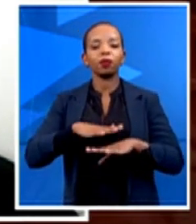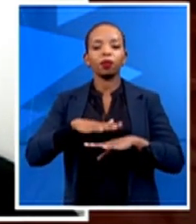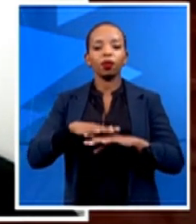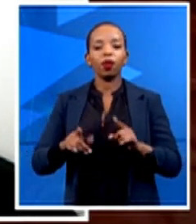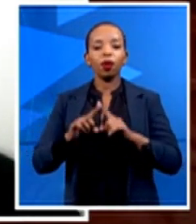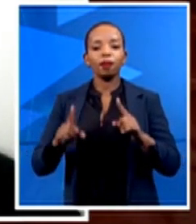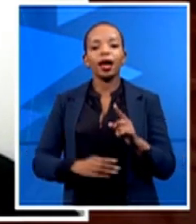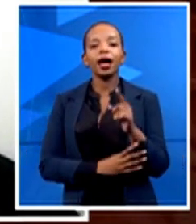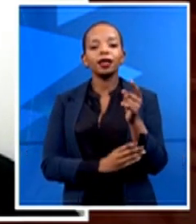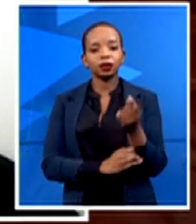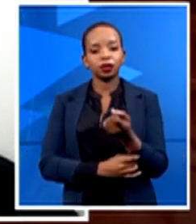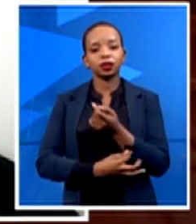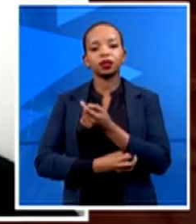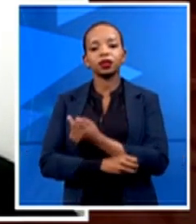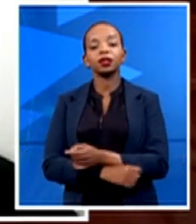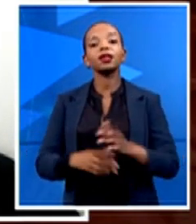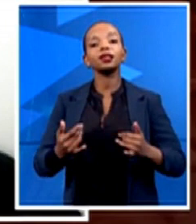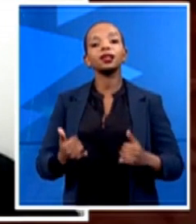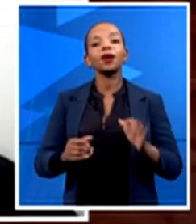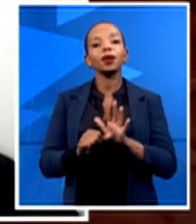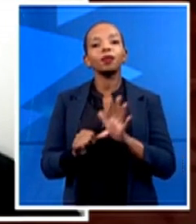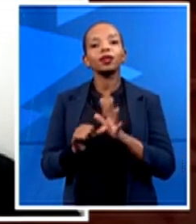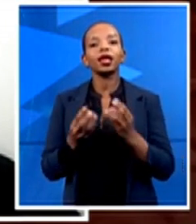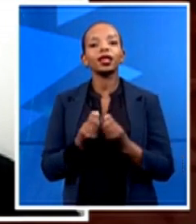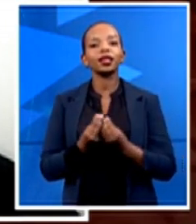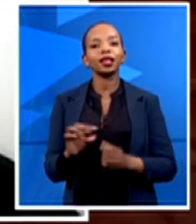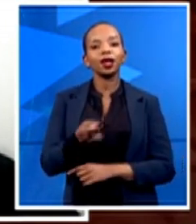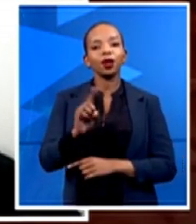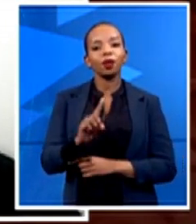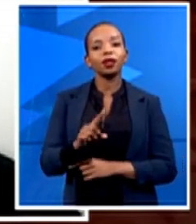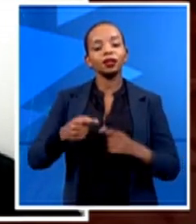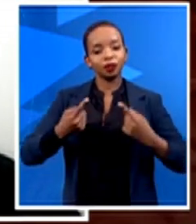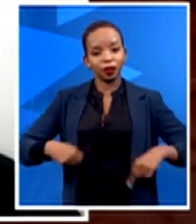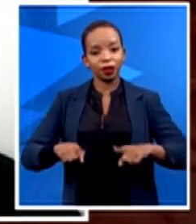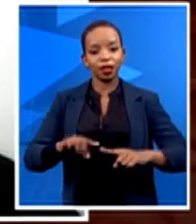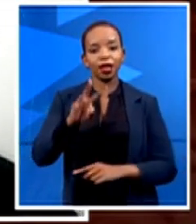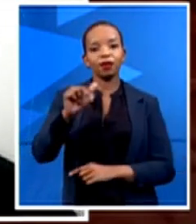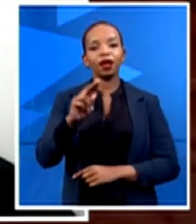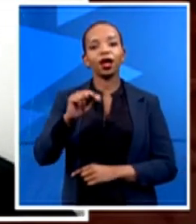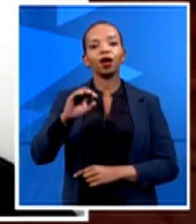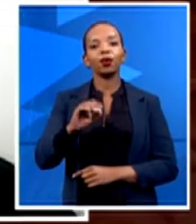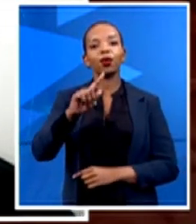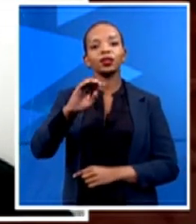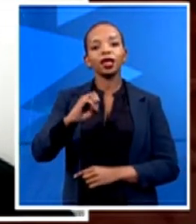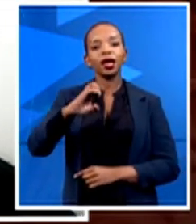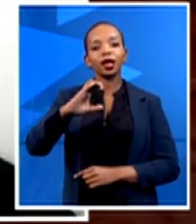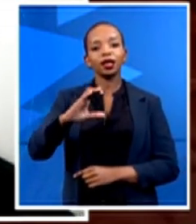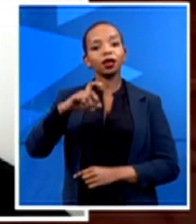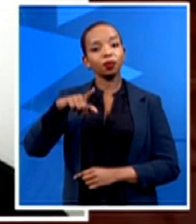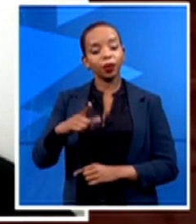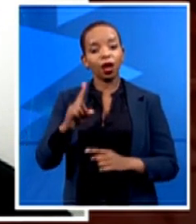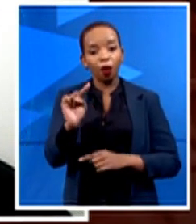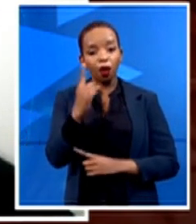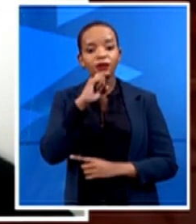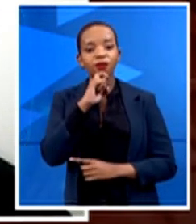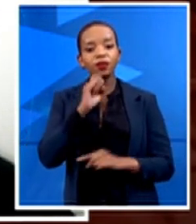now is that, as AdvanoTech, not only are we advocating the use of these touchless environments, we're also looking